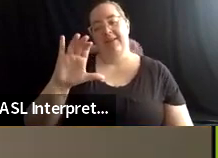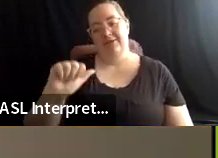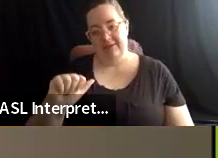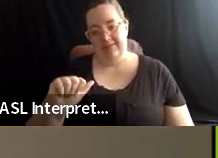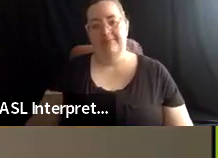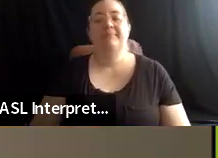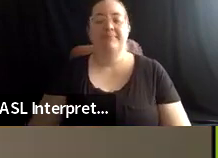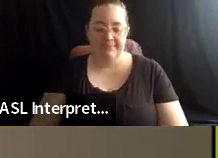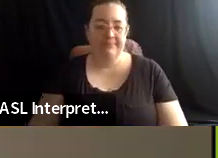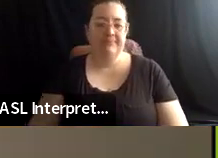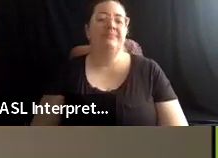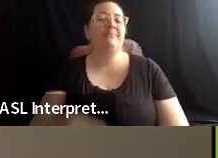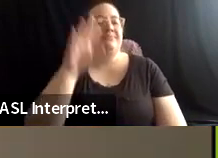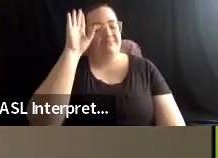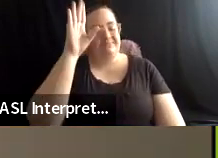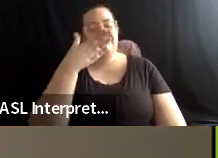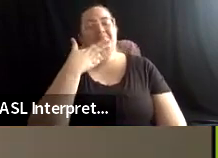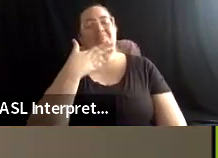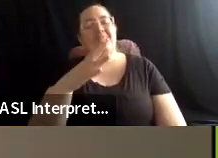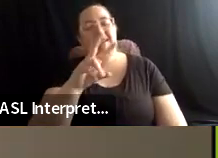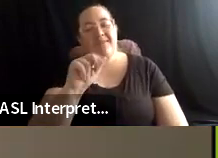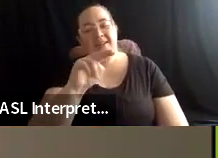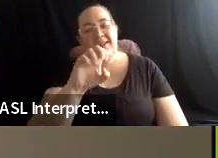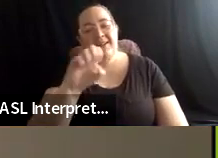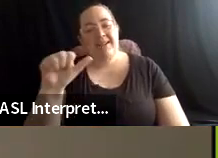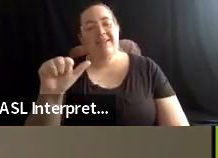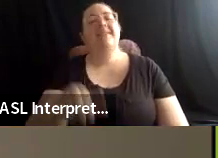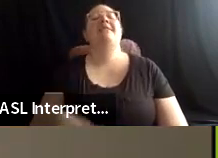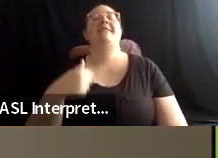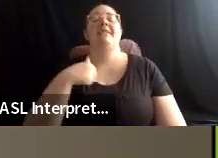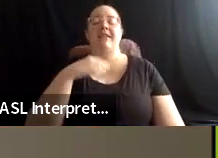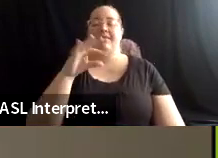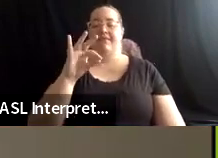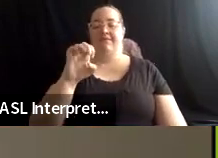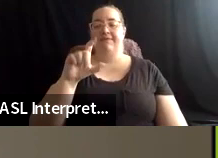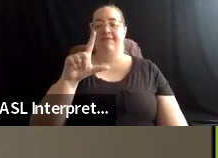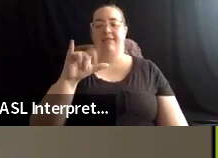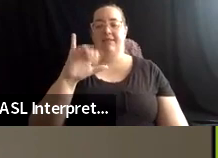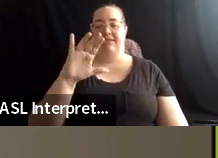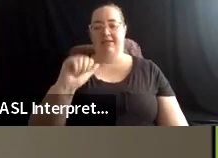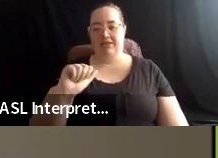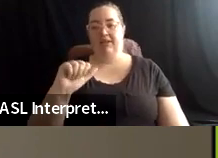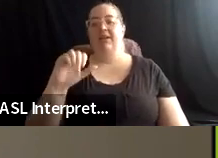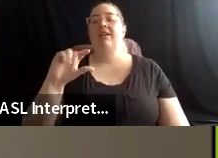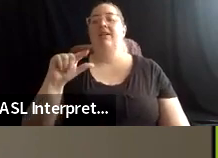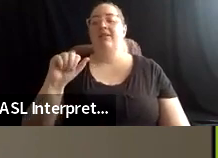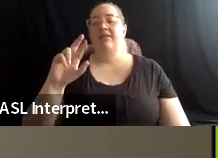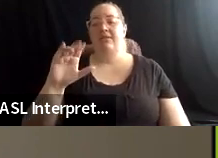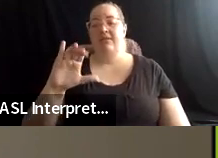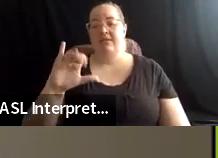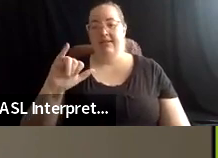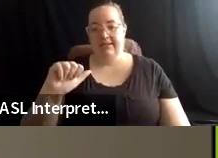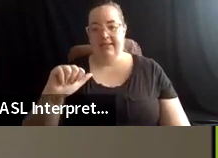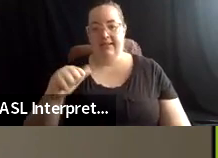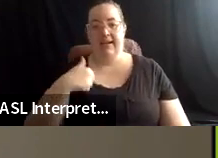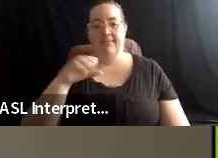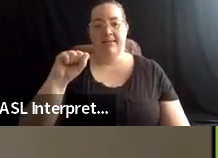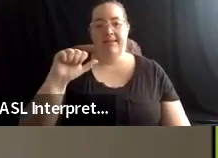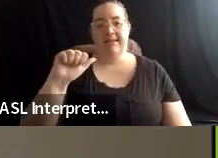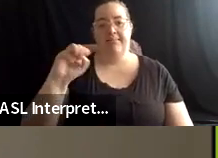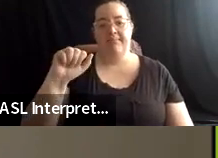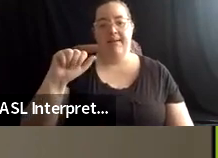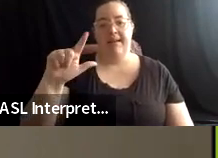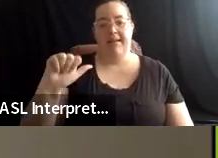Thanks, Vanessa. Hi, everyone. I'm Felicia Garcia. I'm Samal Shumash, and I'm really happy to be coming to you today from my